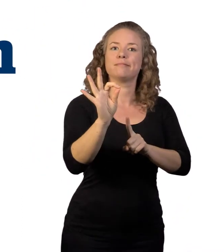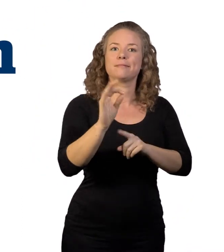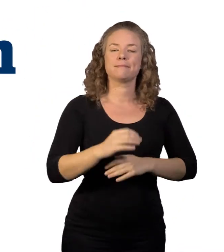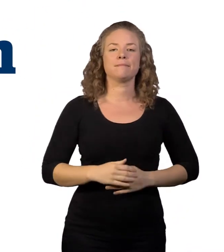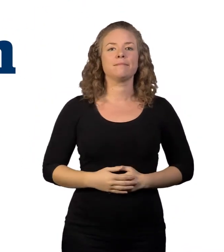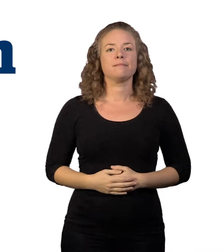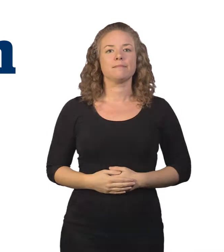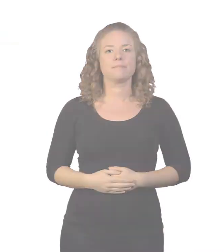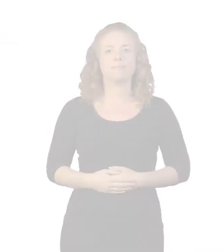help make care better.